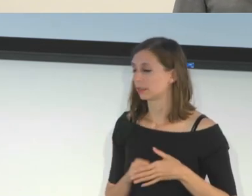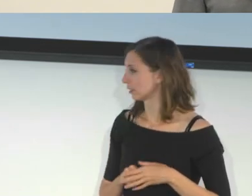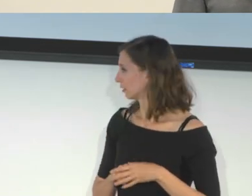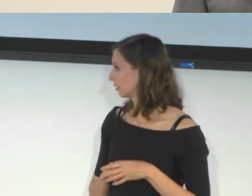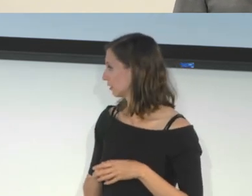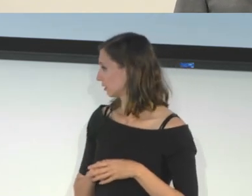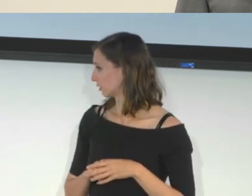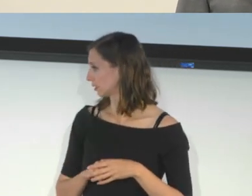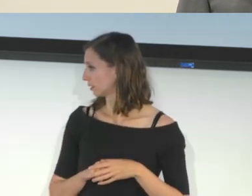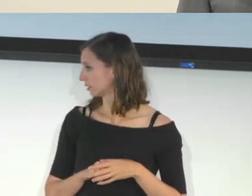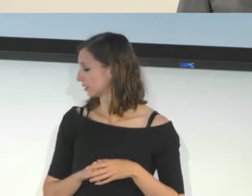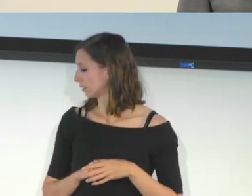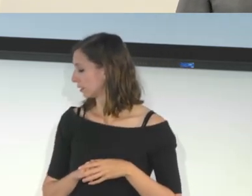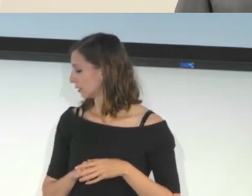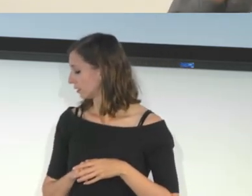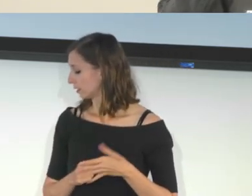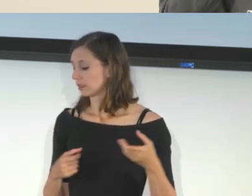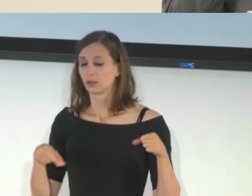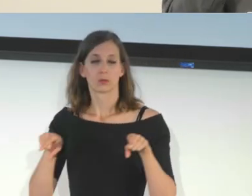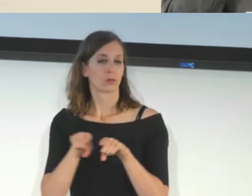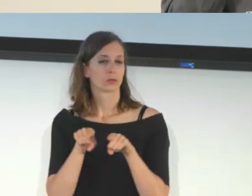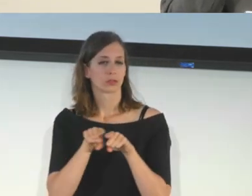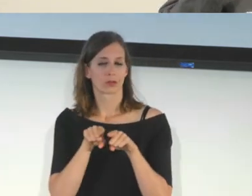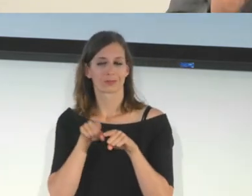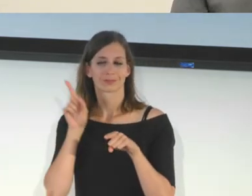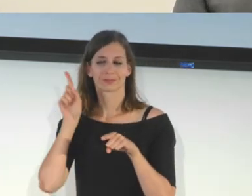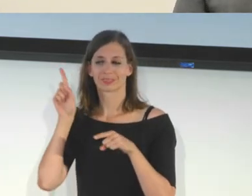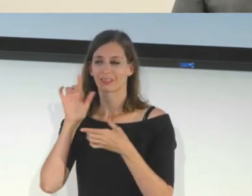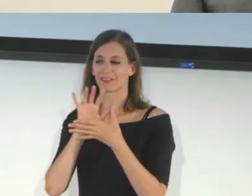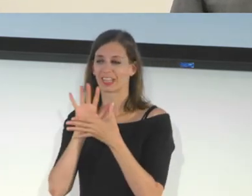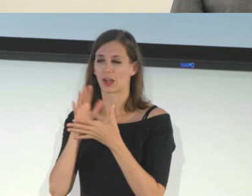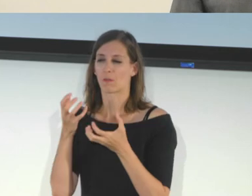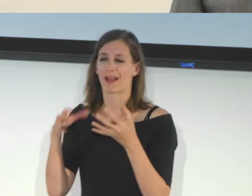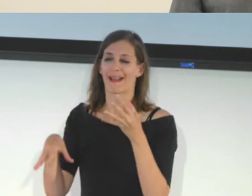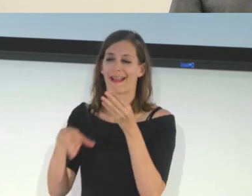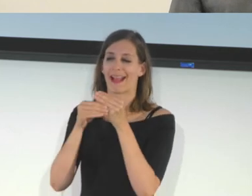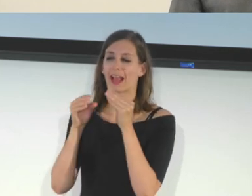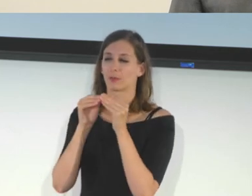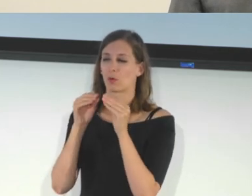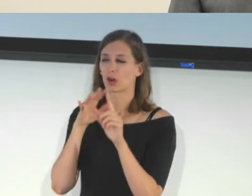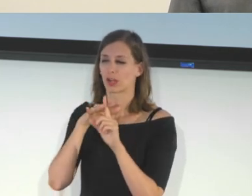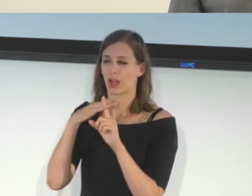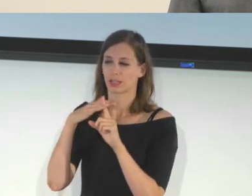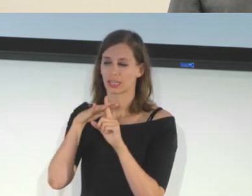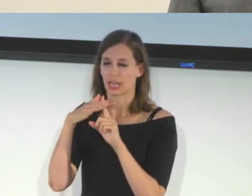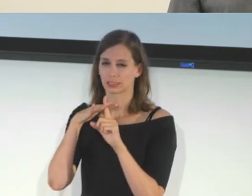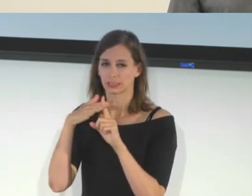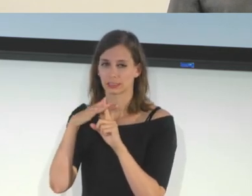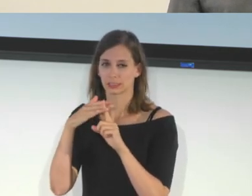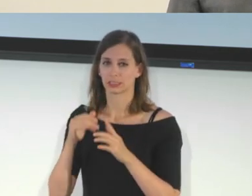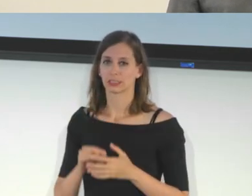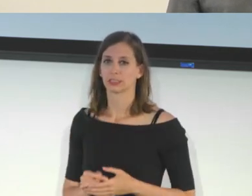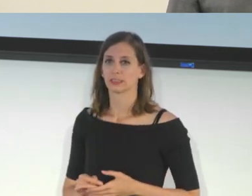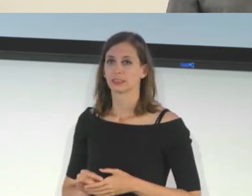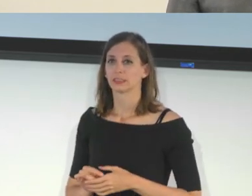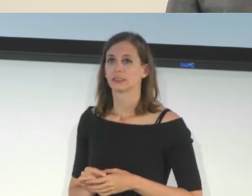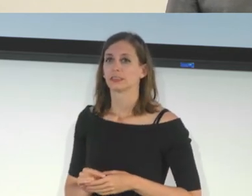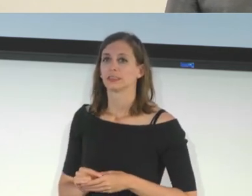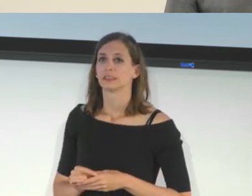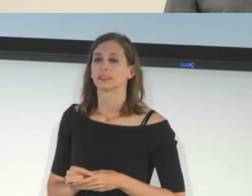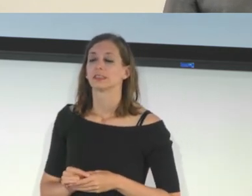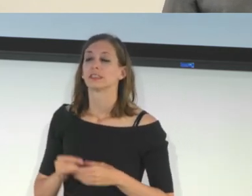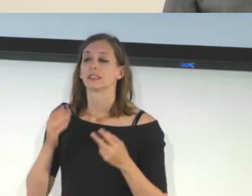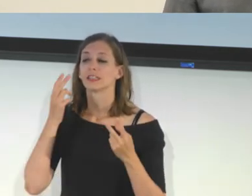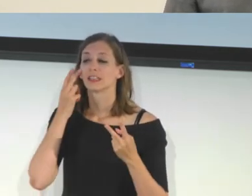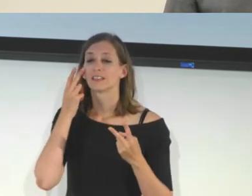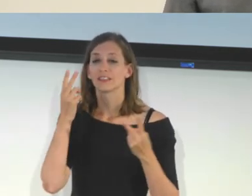give more context on the video. Some of the ways that on the Vision OS